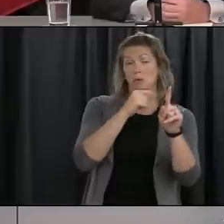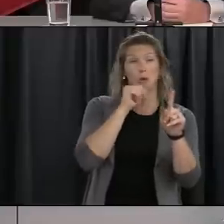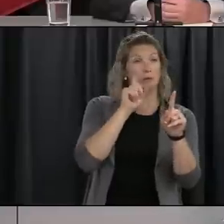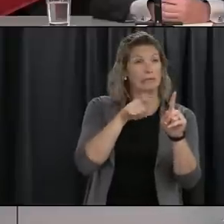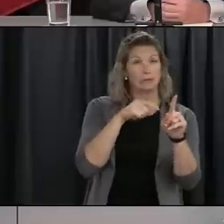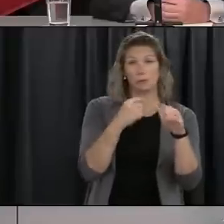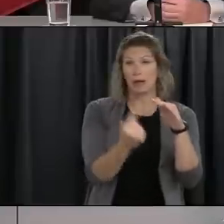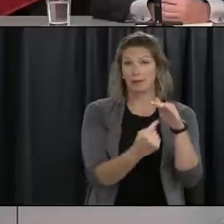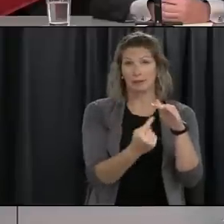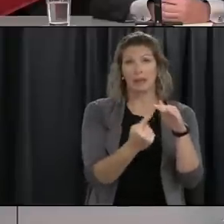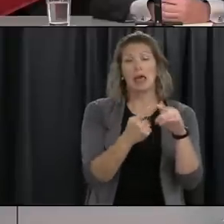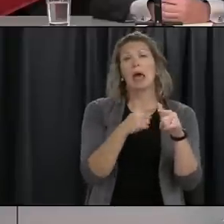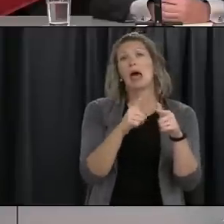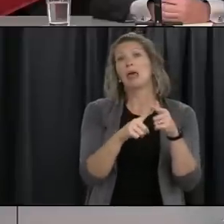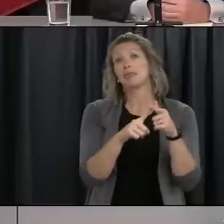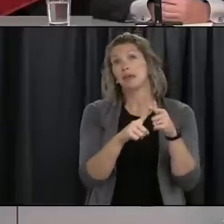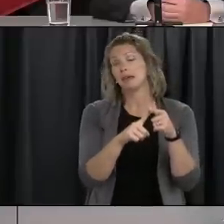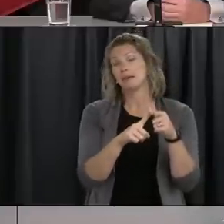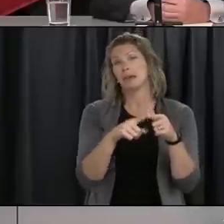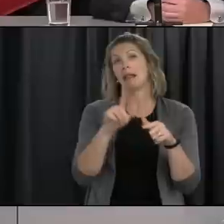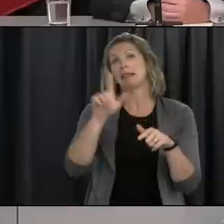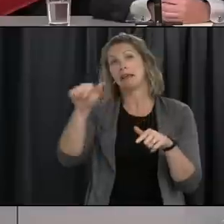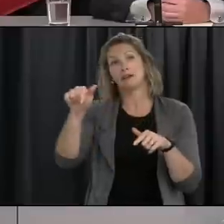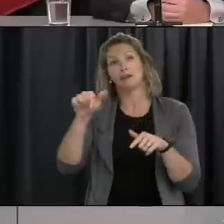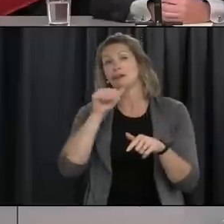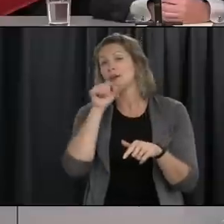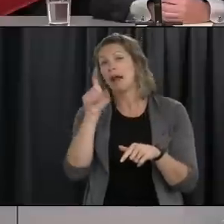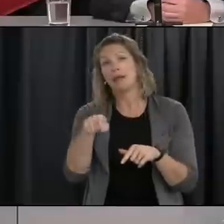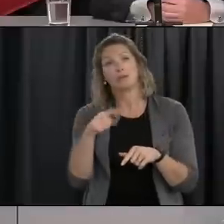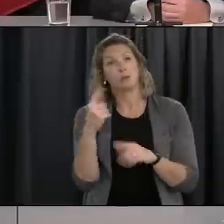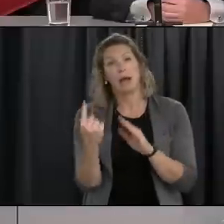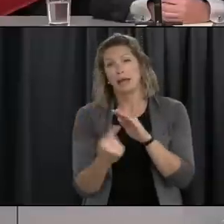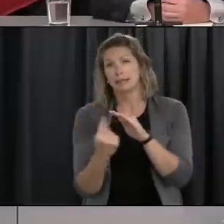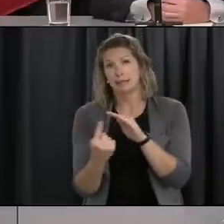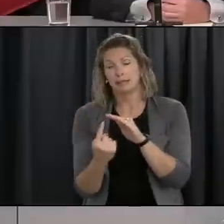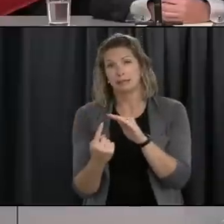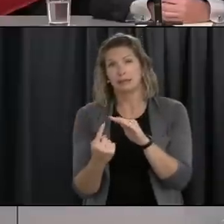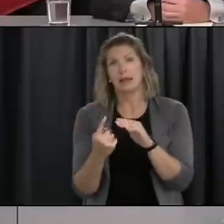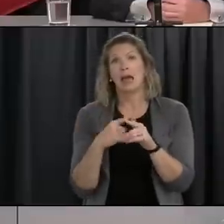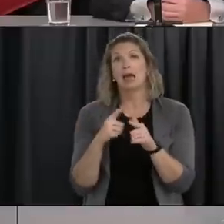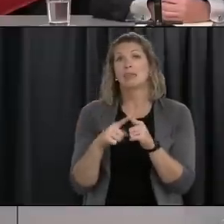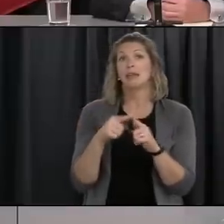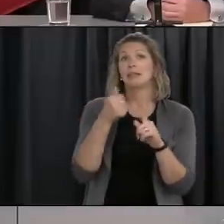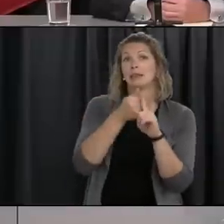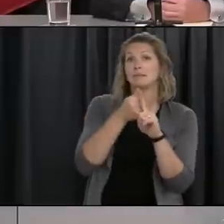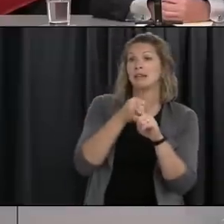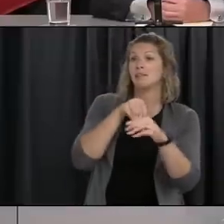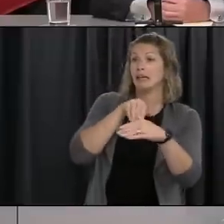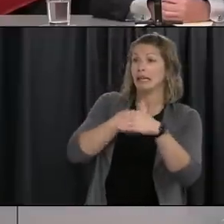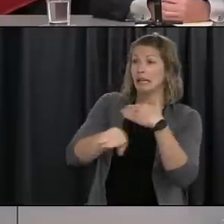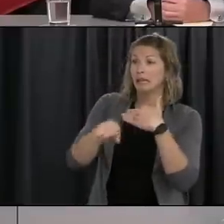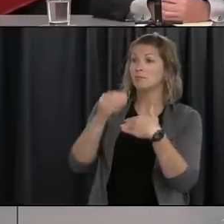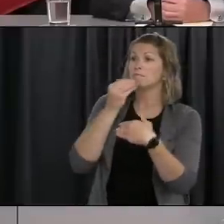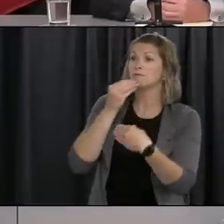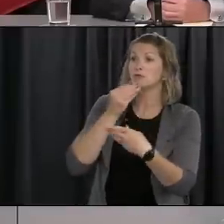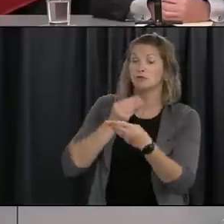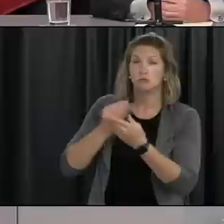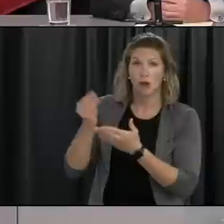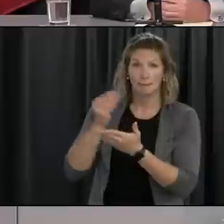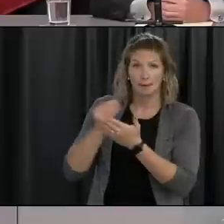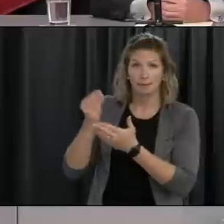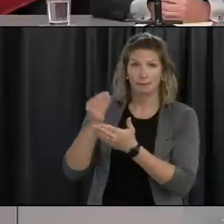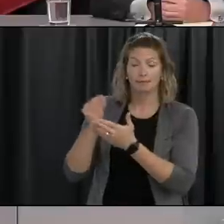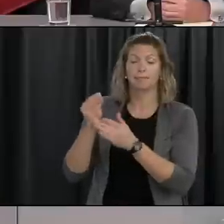then a co-worker who was told to isolate but now to go back to work um and they they visited the co-op if you visit that co-op